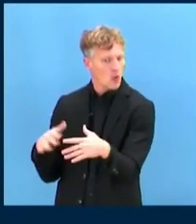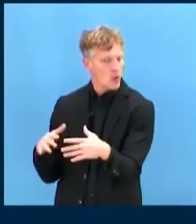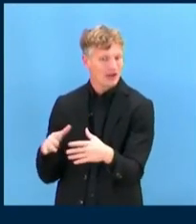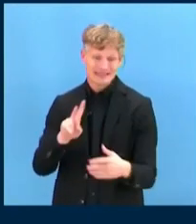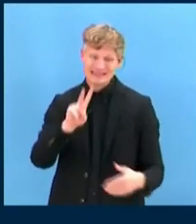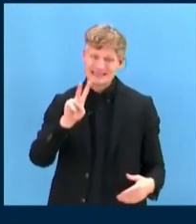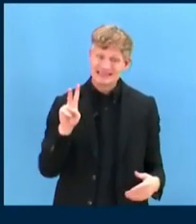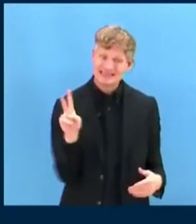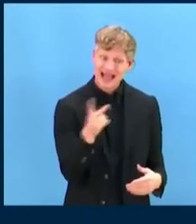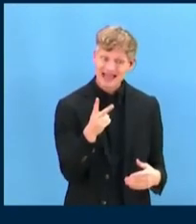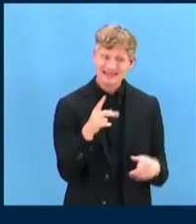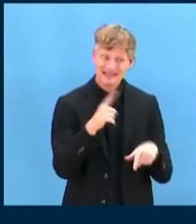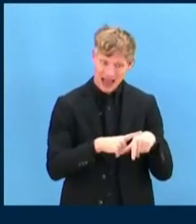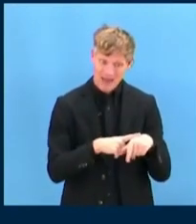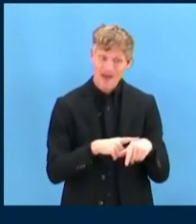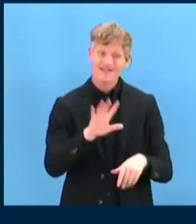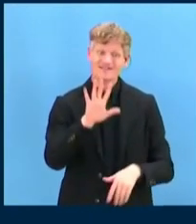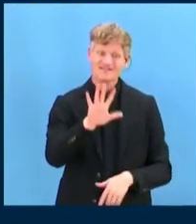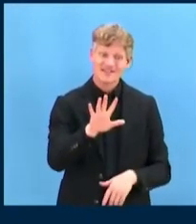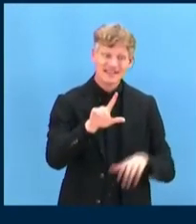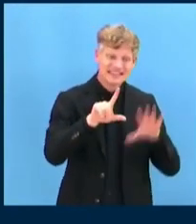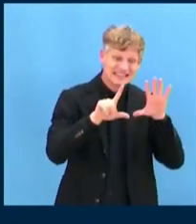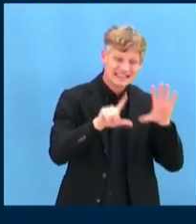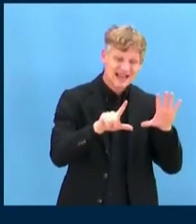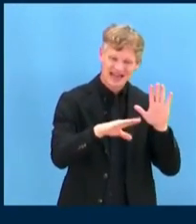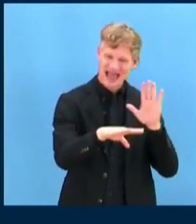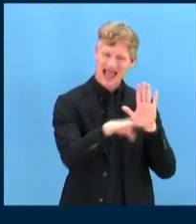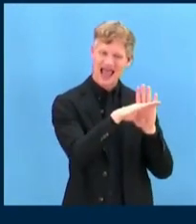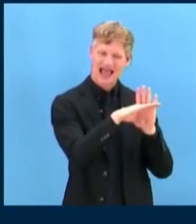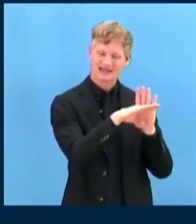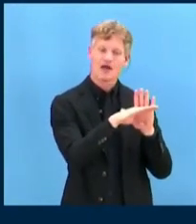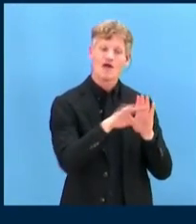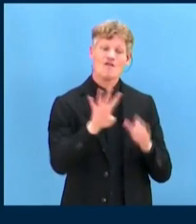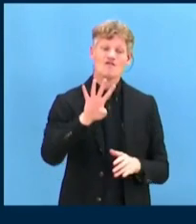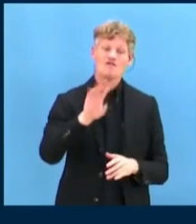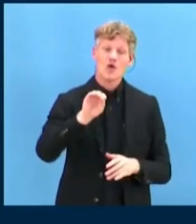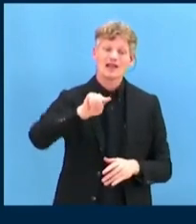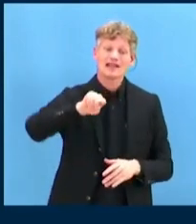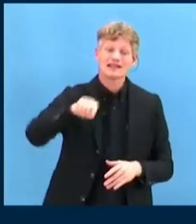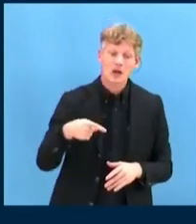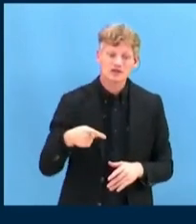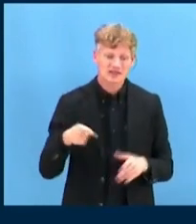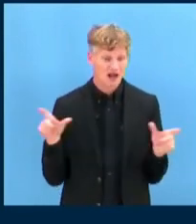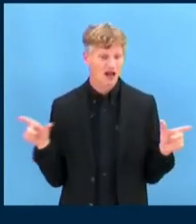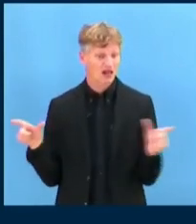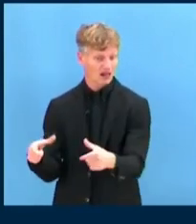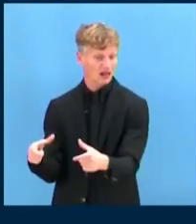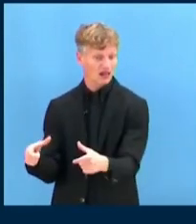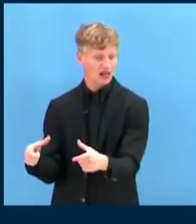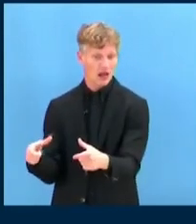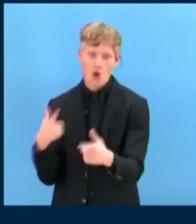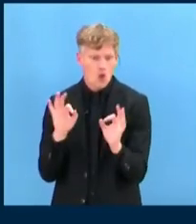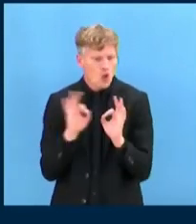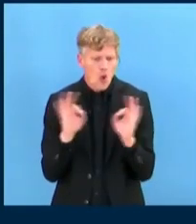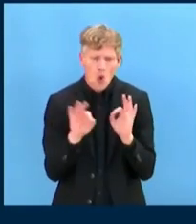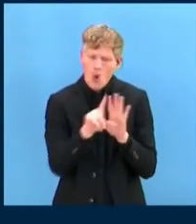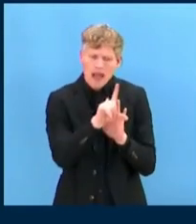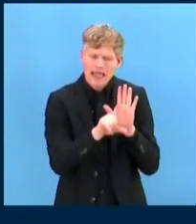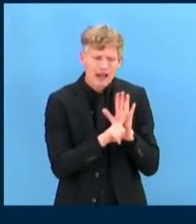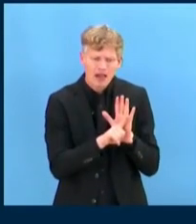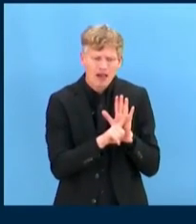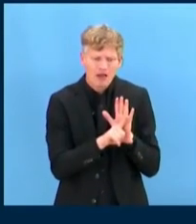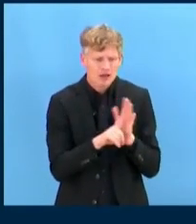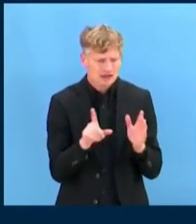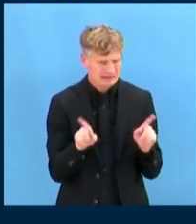acts, which put into quarantine more than 40,000 people, did not have a legal basis to authorize